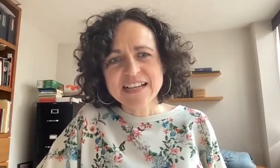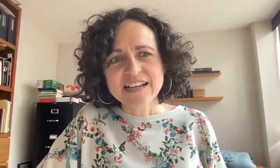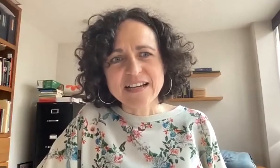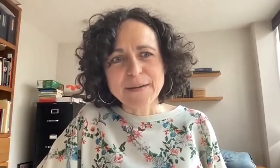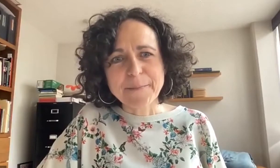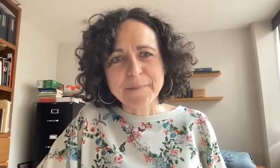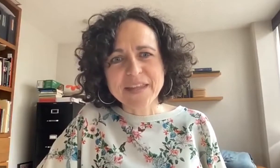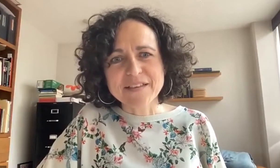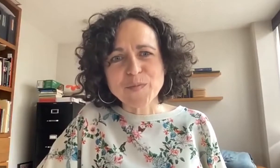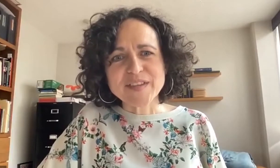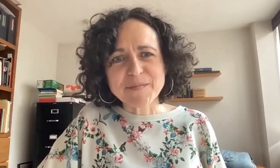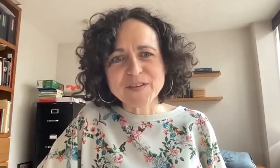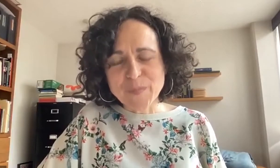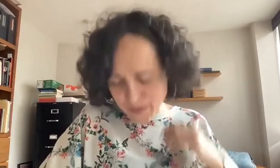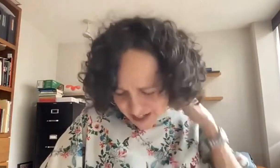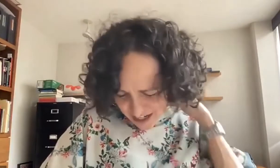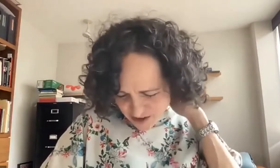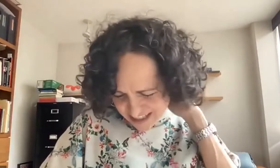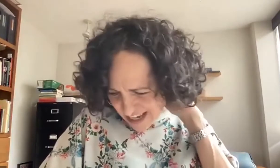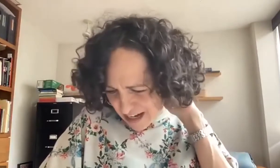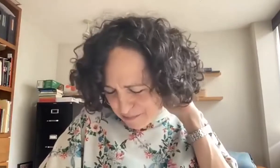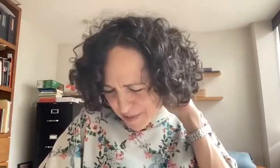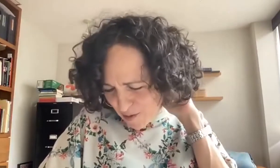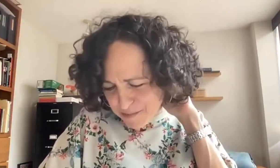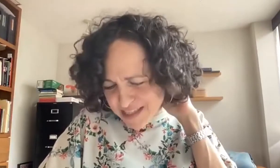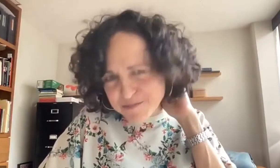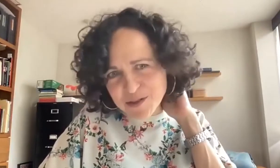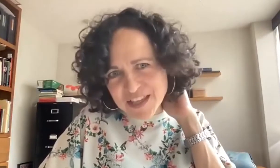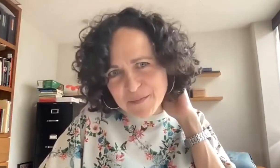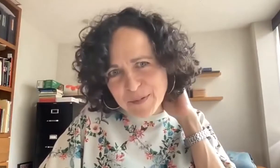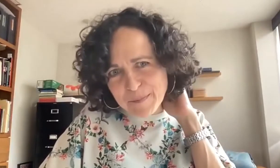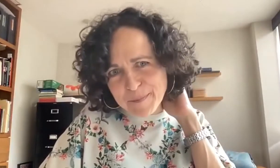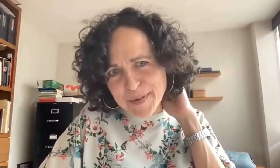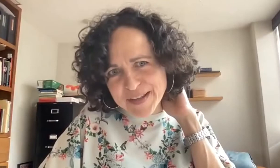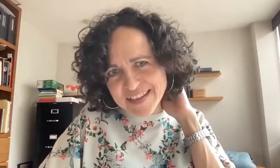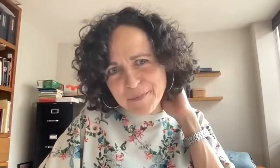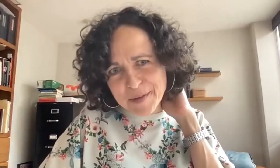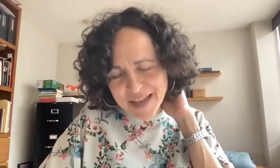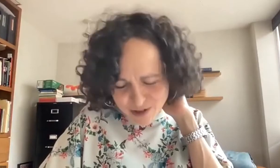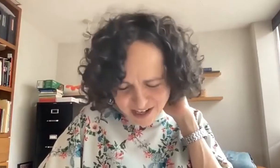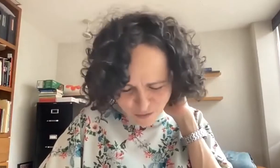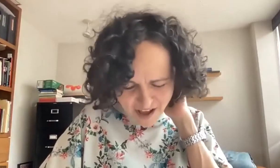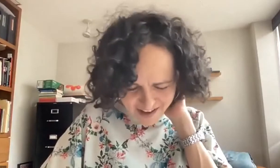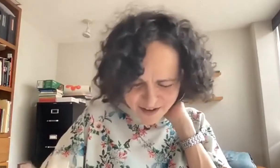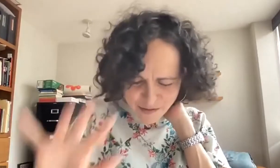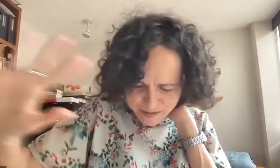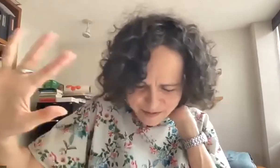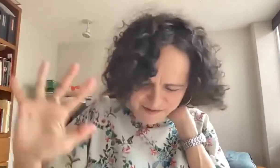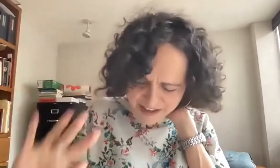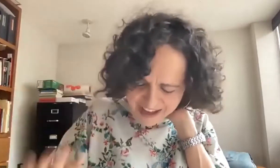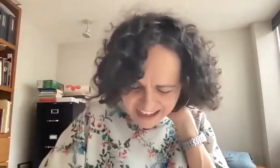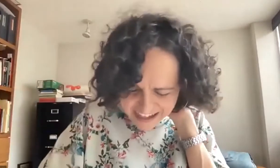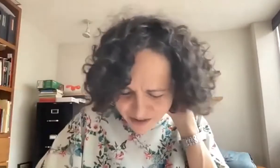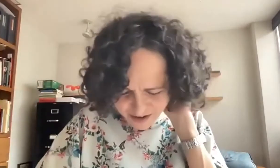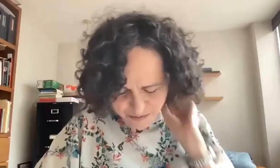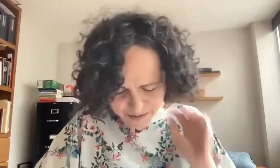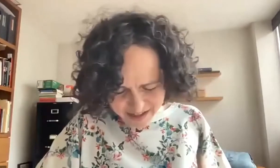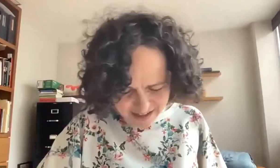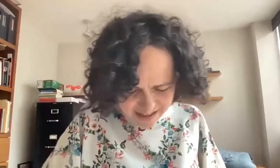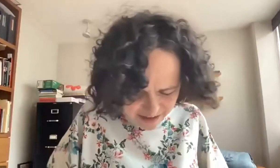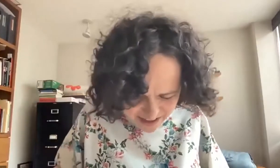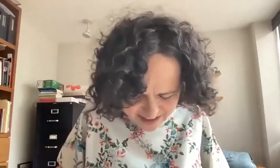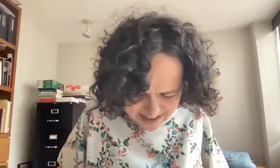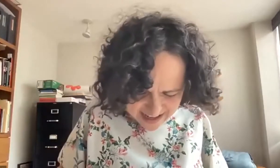socioeconomical context, but at the same time is still present